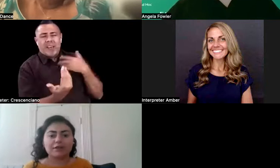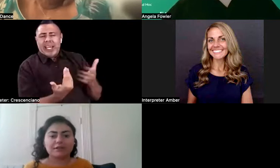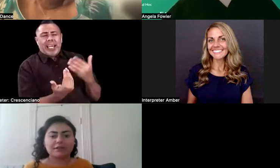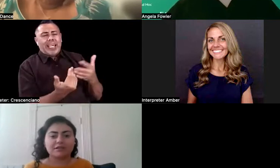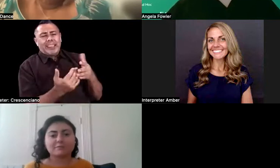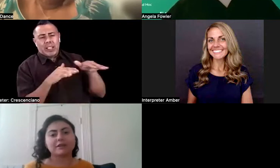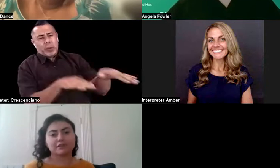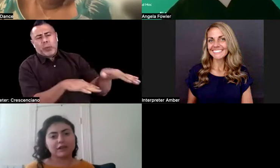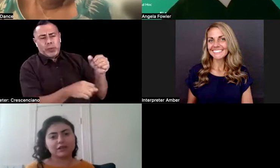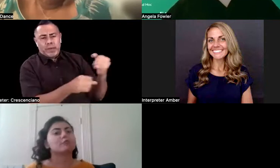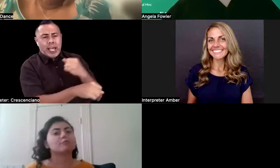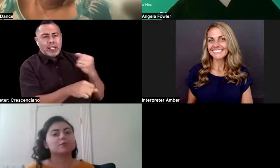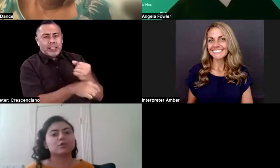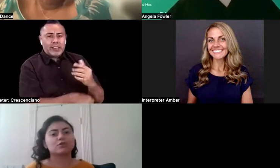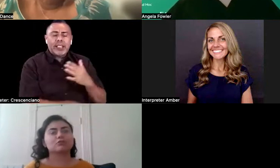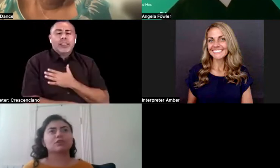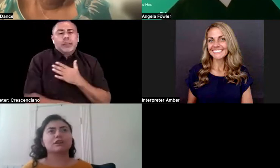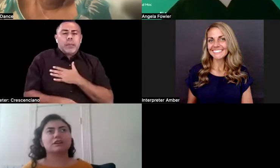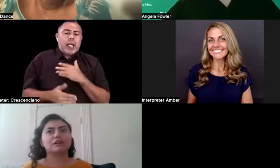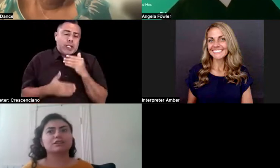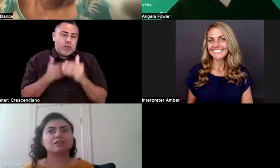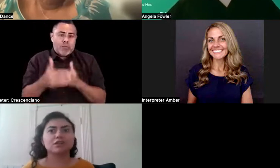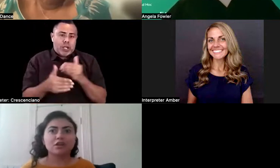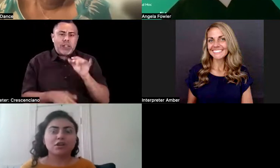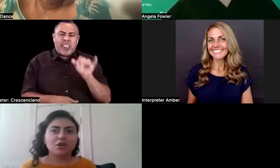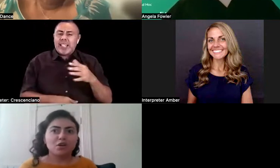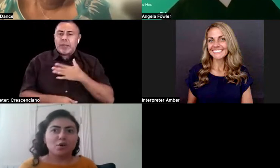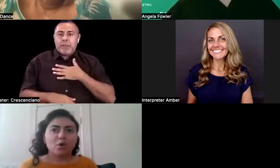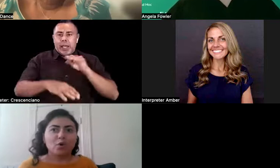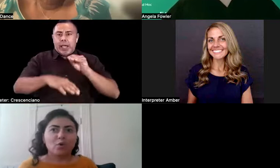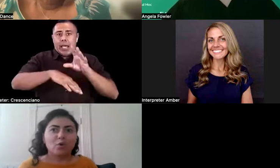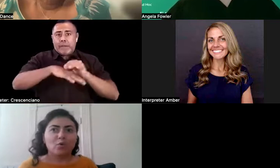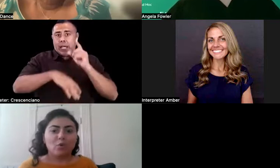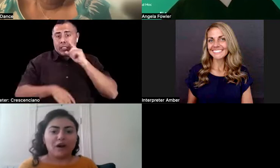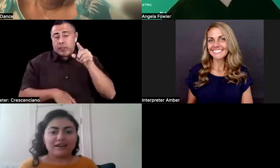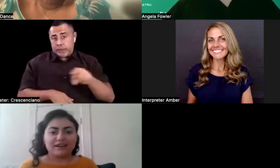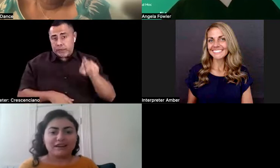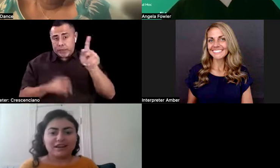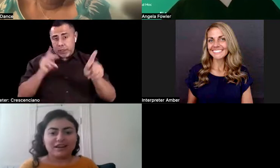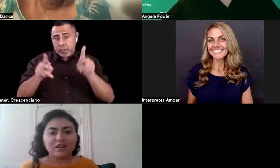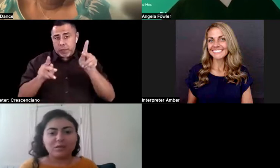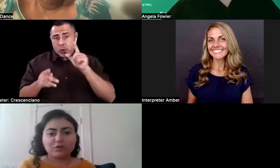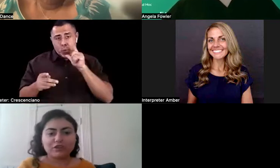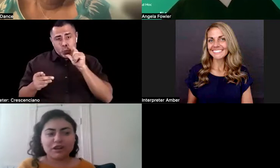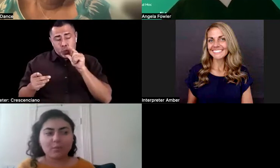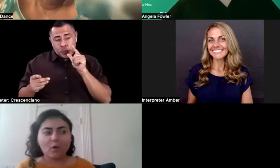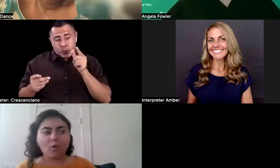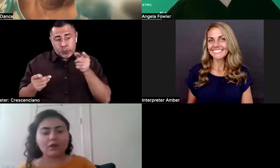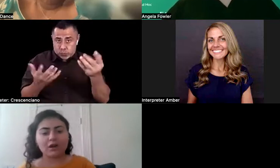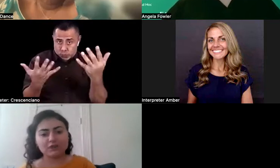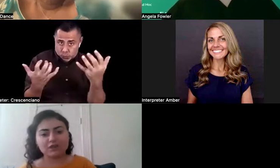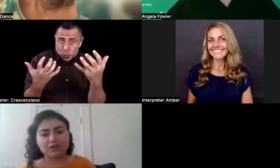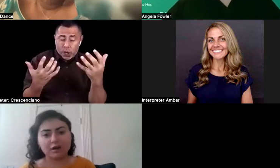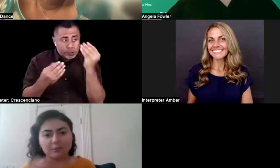about it. And this is my advice for people that want to bring it up